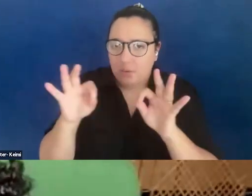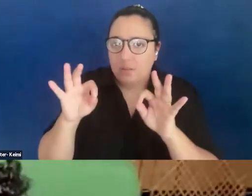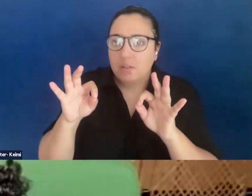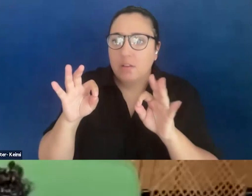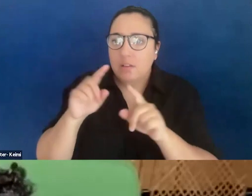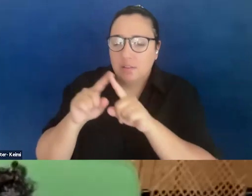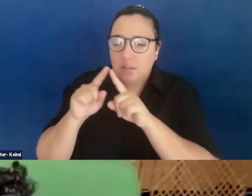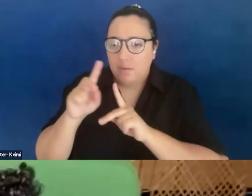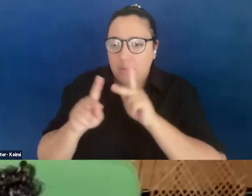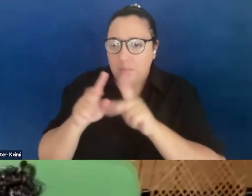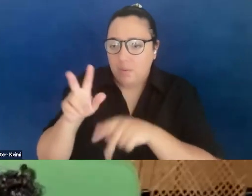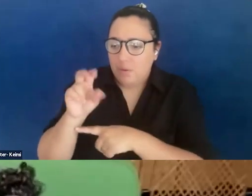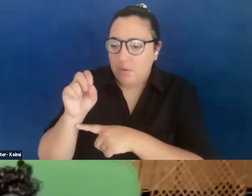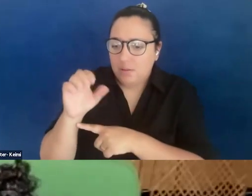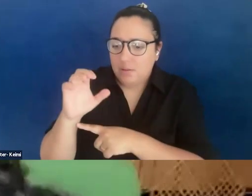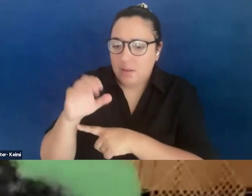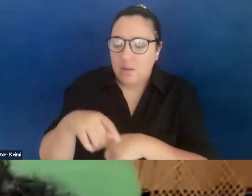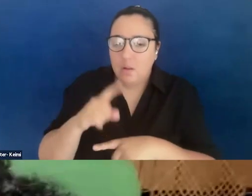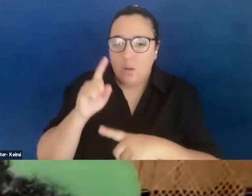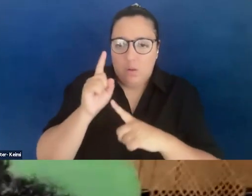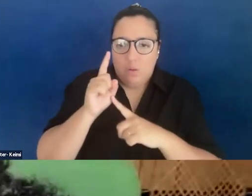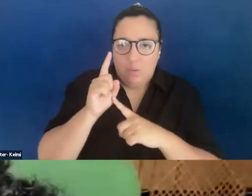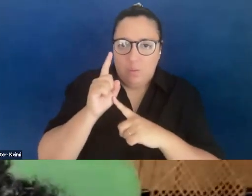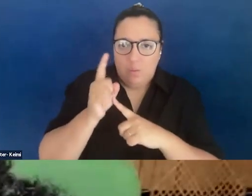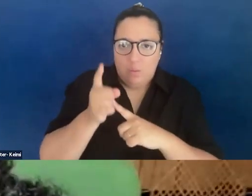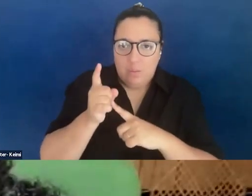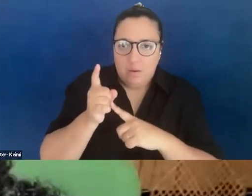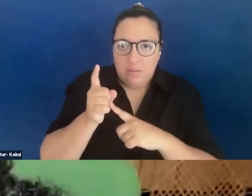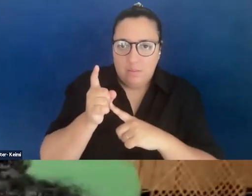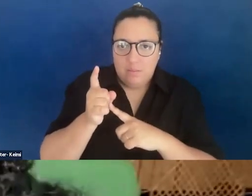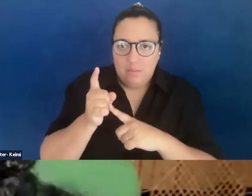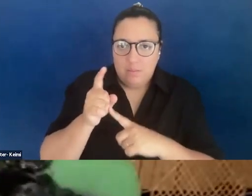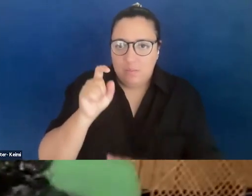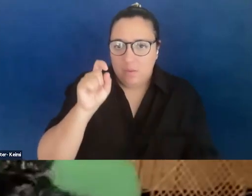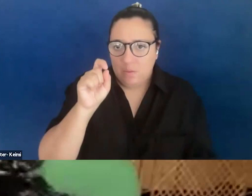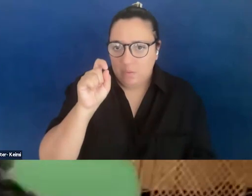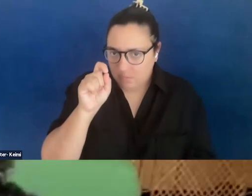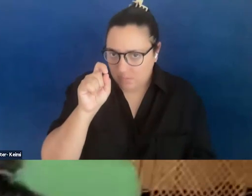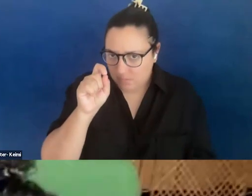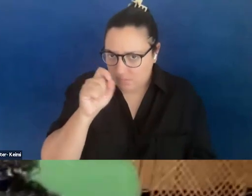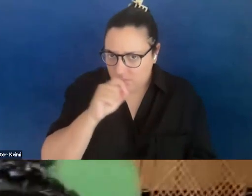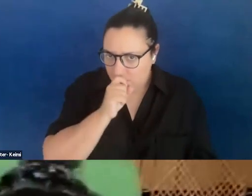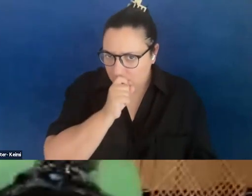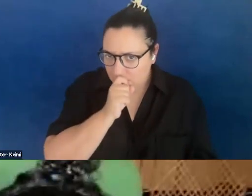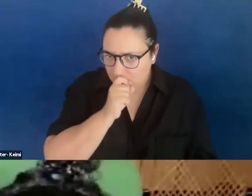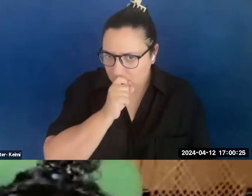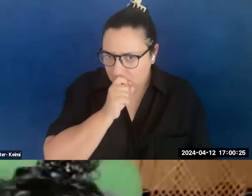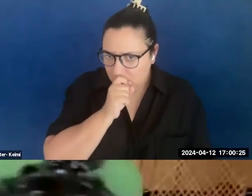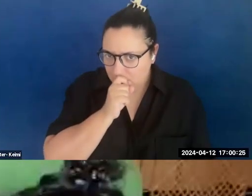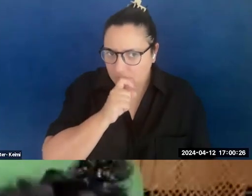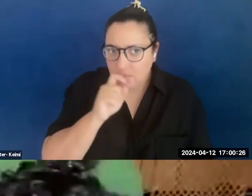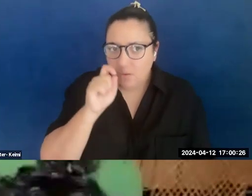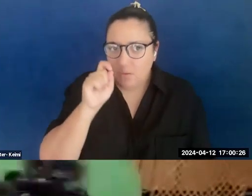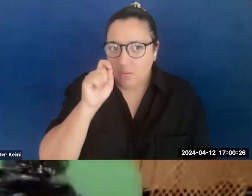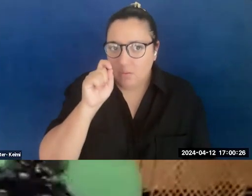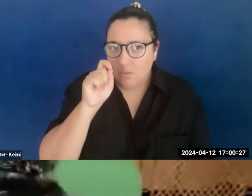30 seconds, one minute and 30, one point, one, you know, colon for 30 minutes,